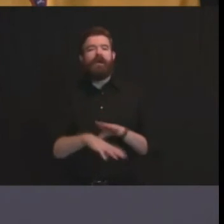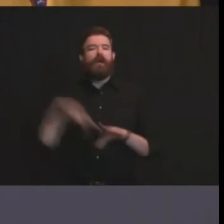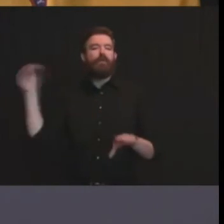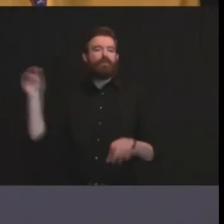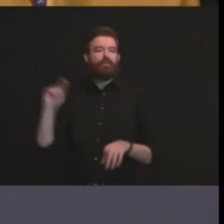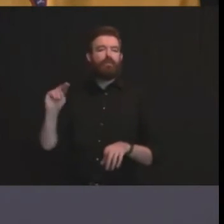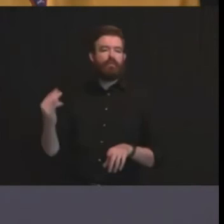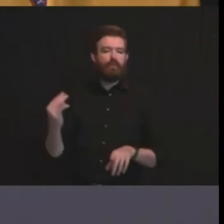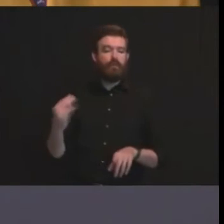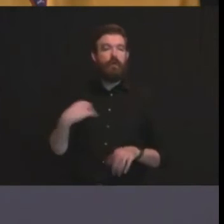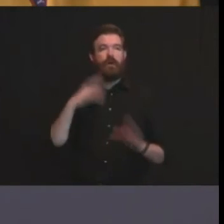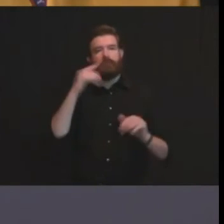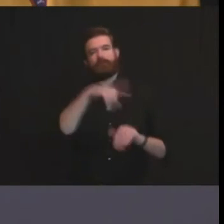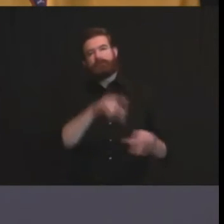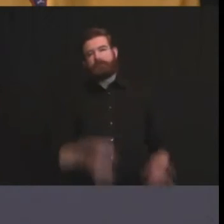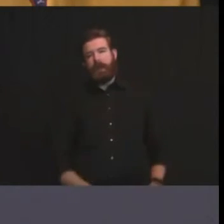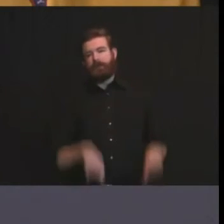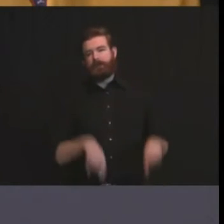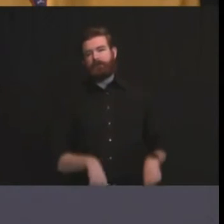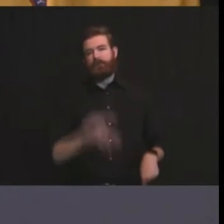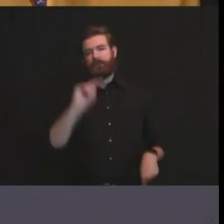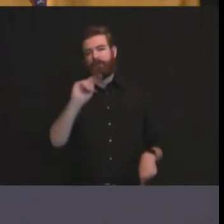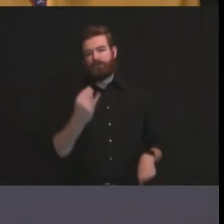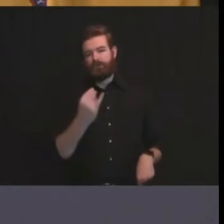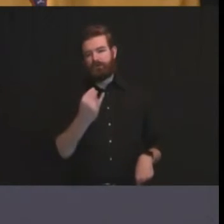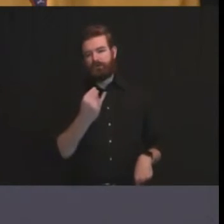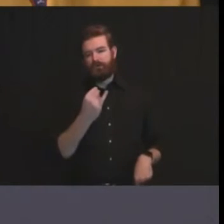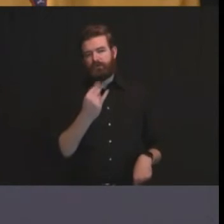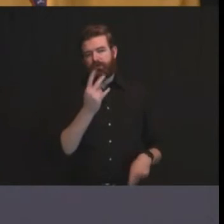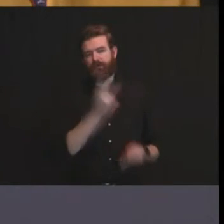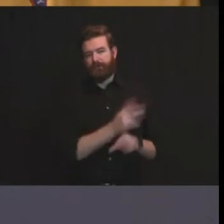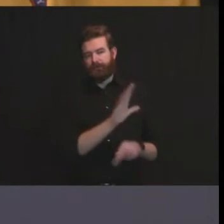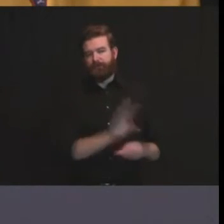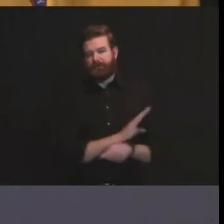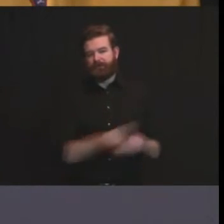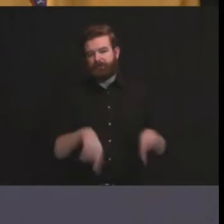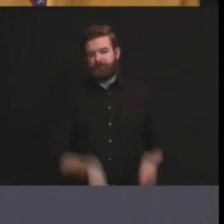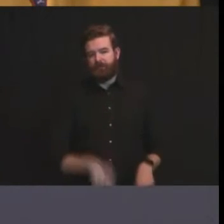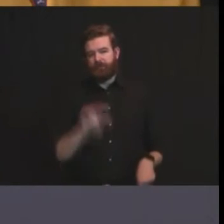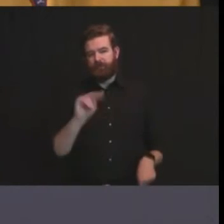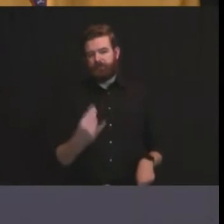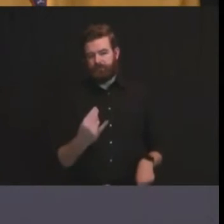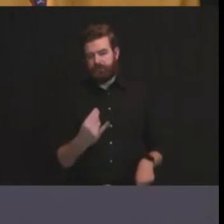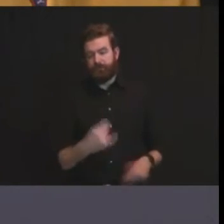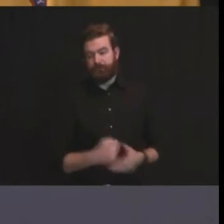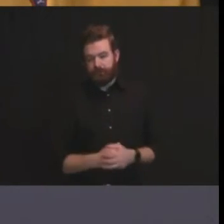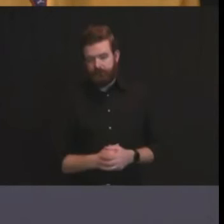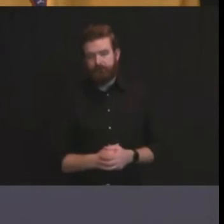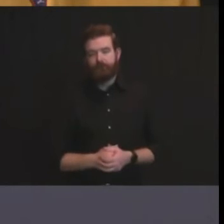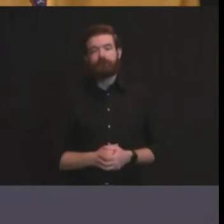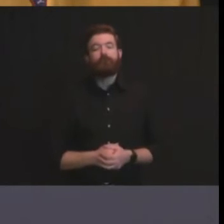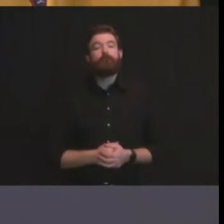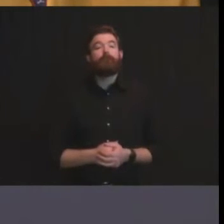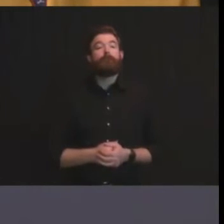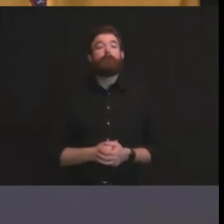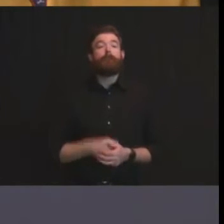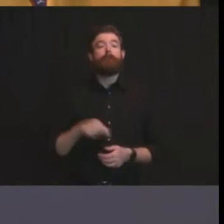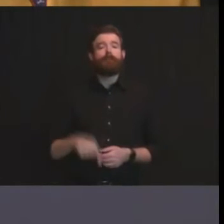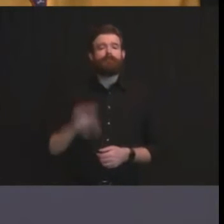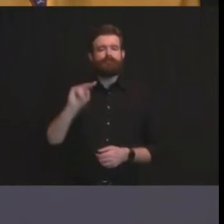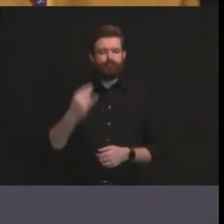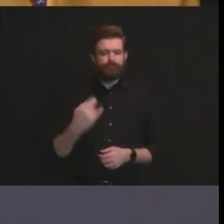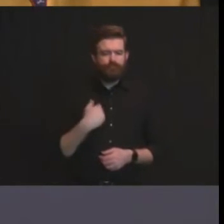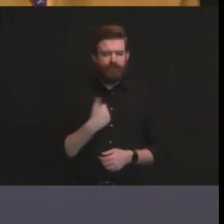um i just can't fathom the the several hundred folks here who would be impacted in their families